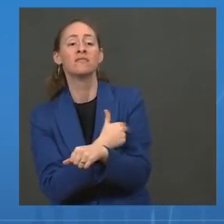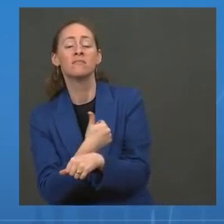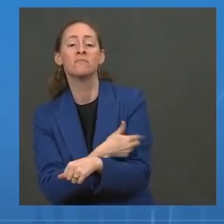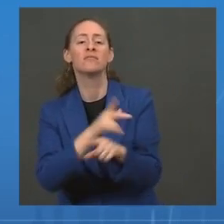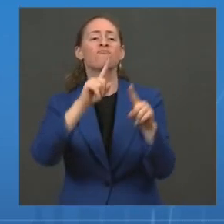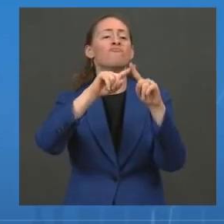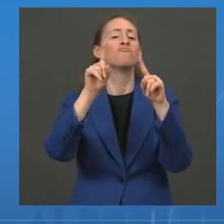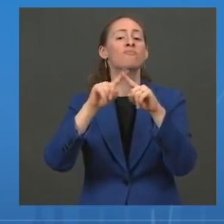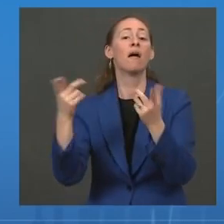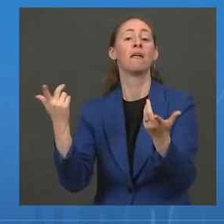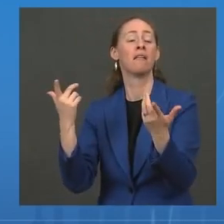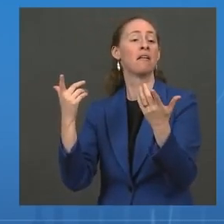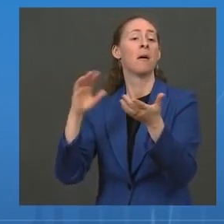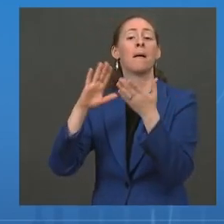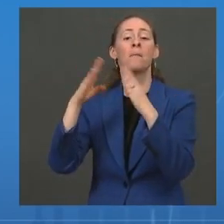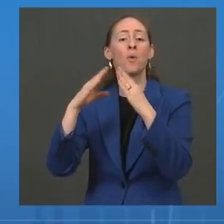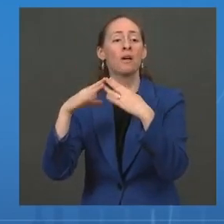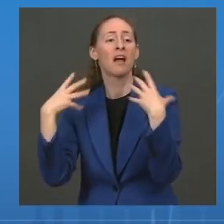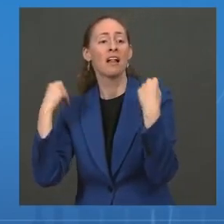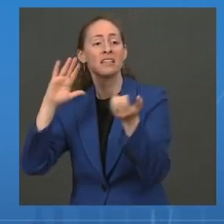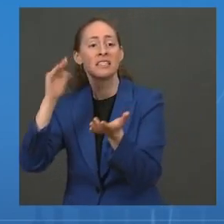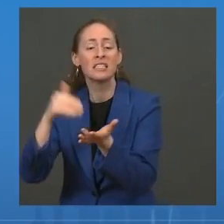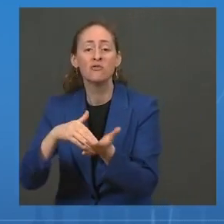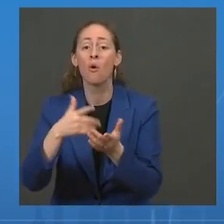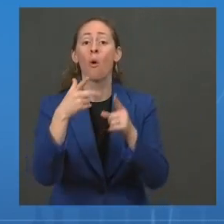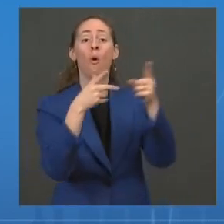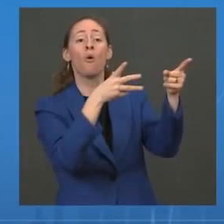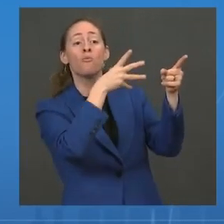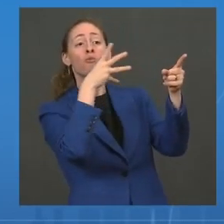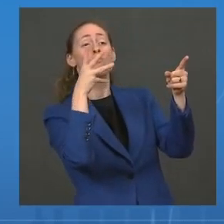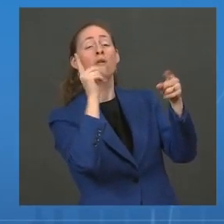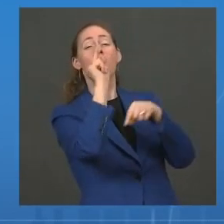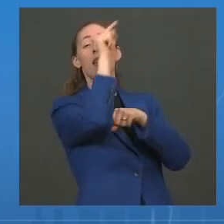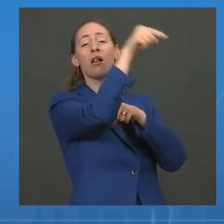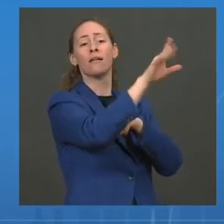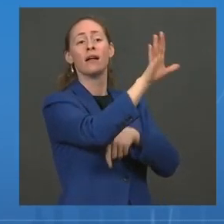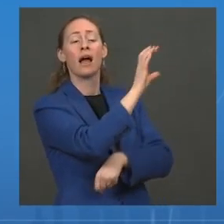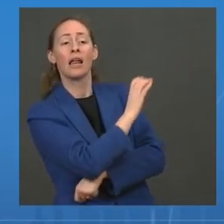health centers, rural health clinics, and school-based clinics.